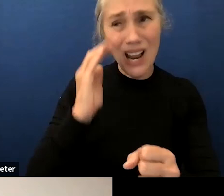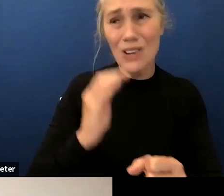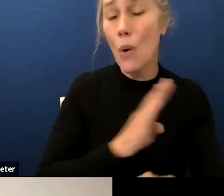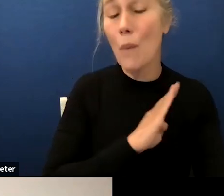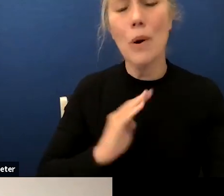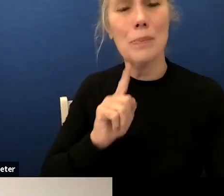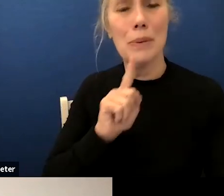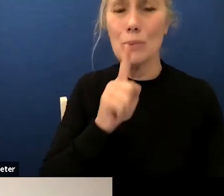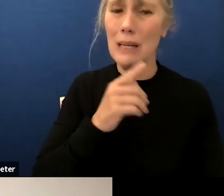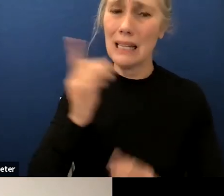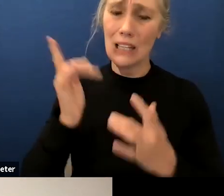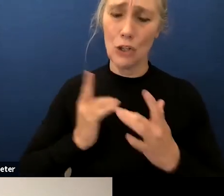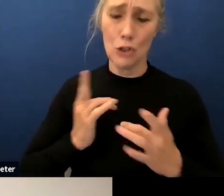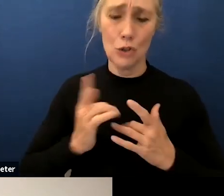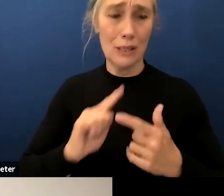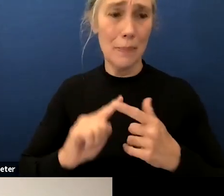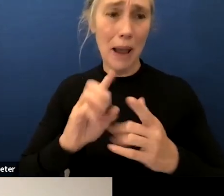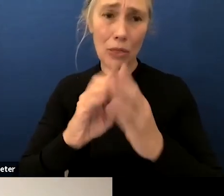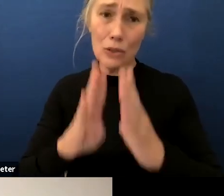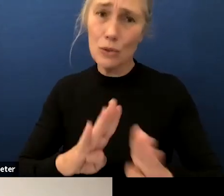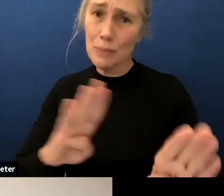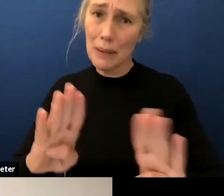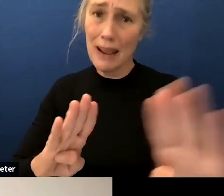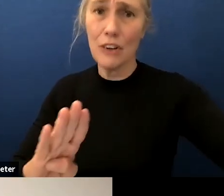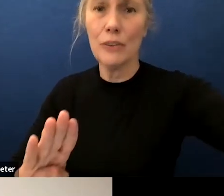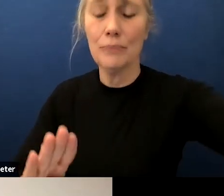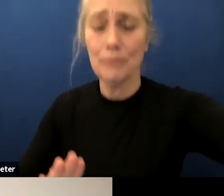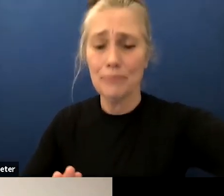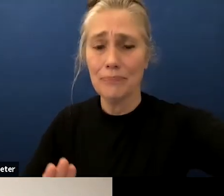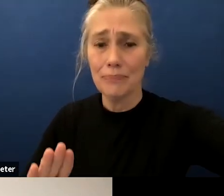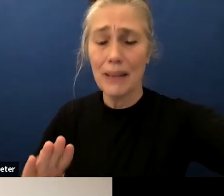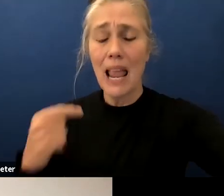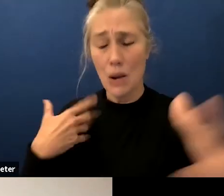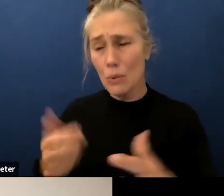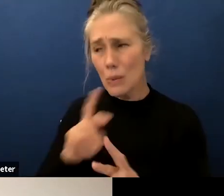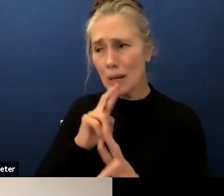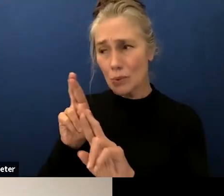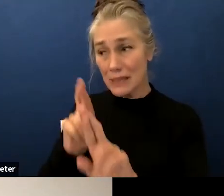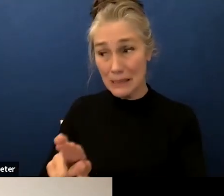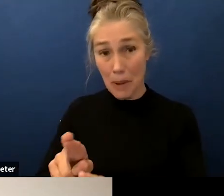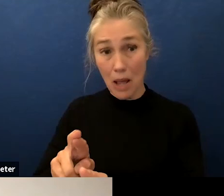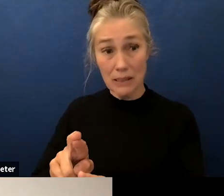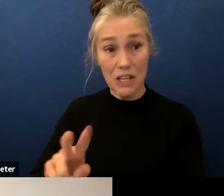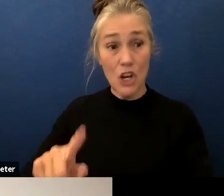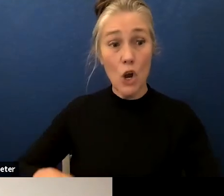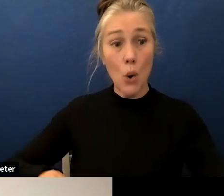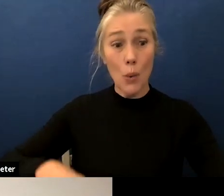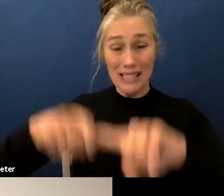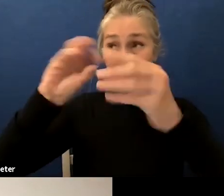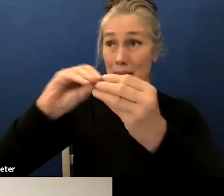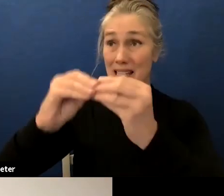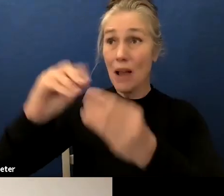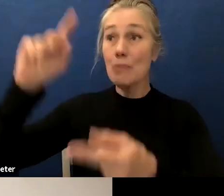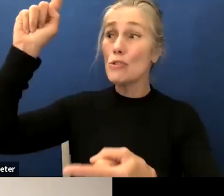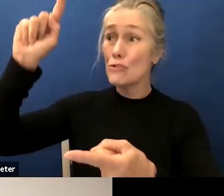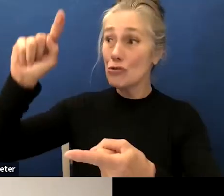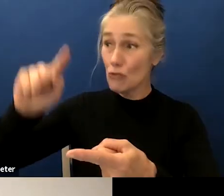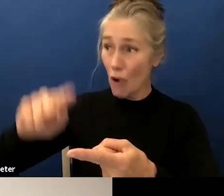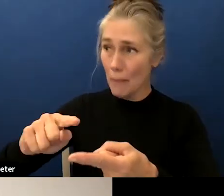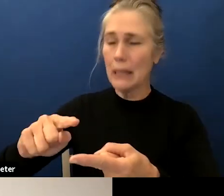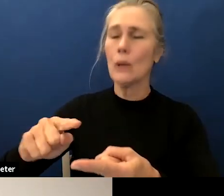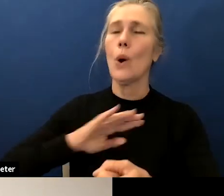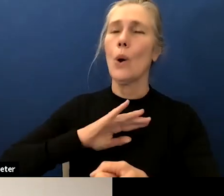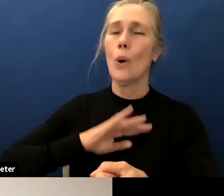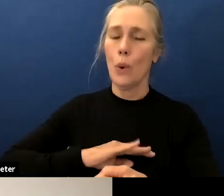and so suspension rates dropping are only part of the success story as long